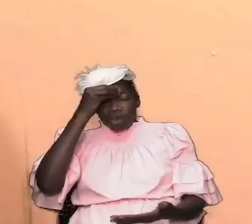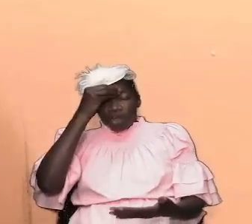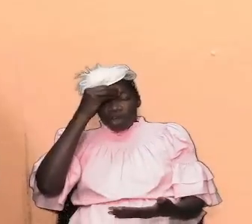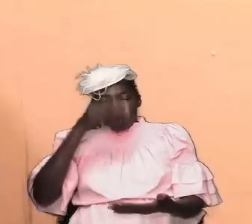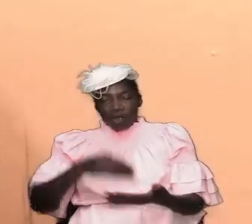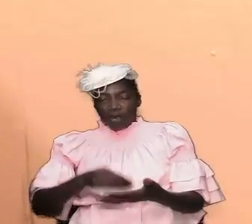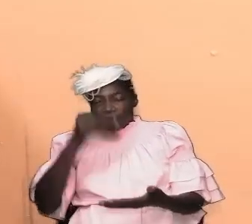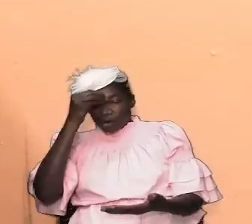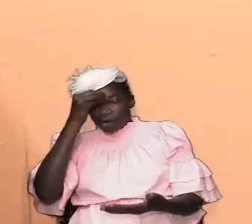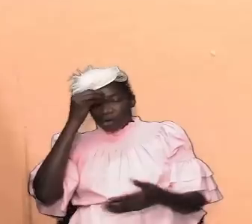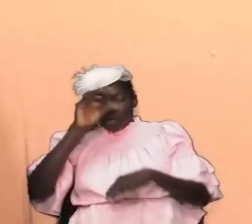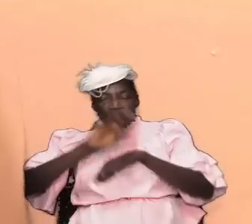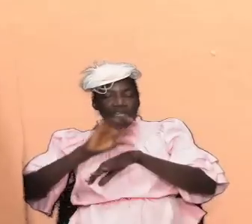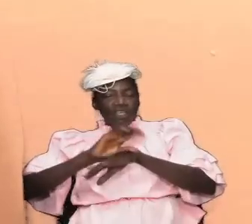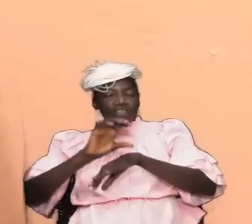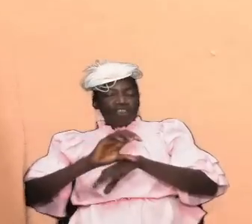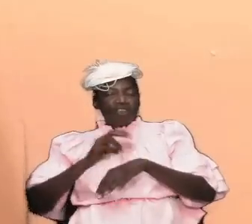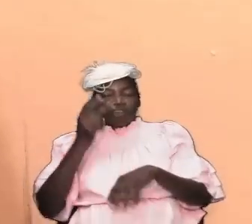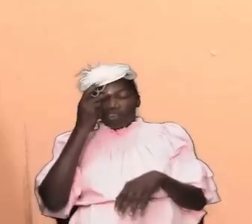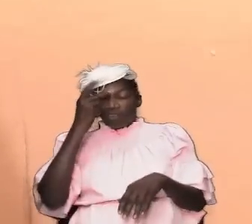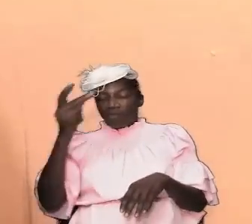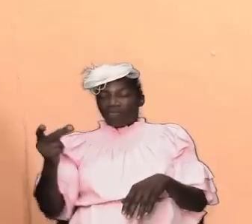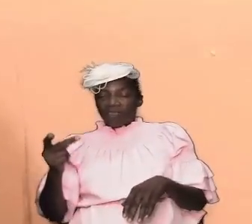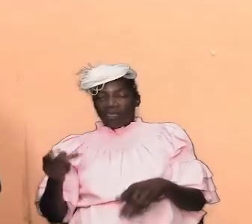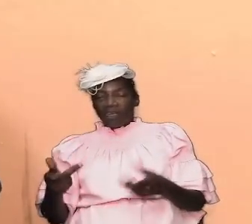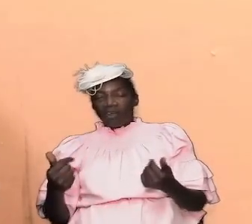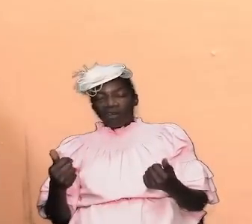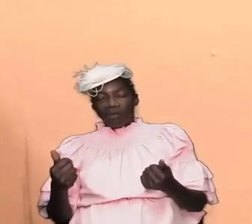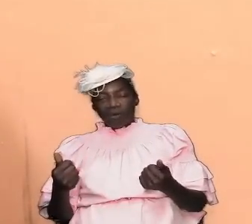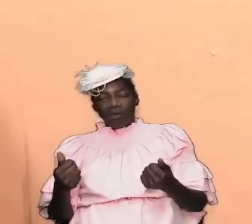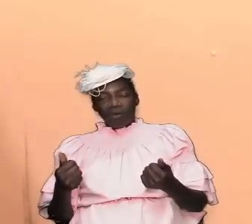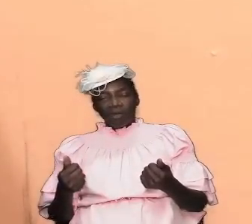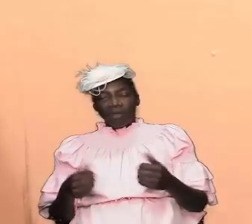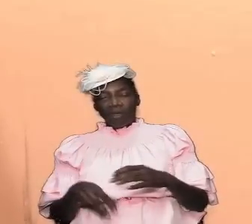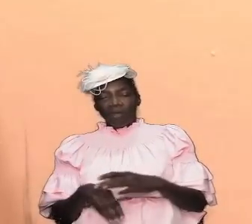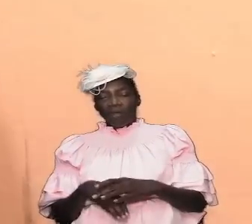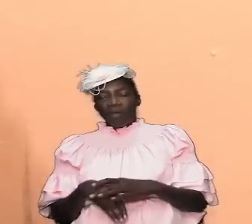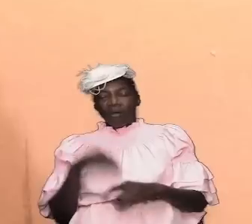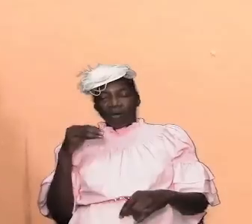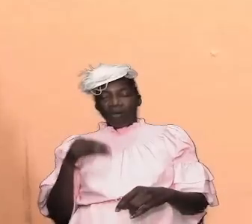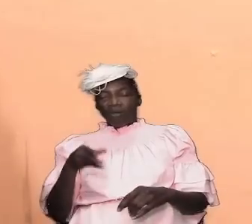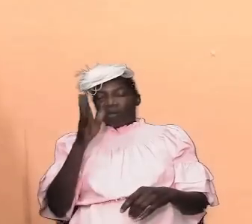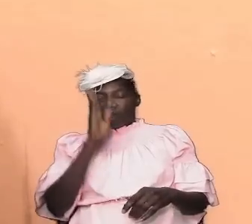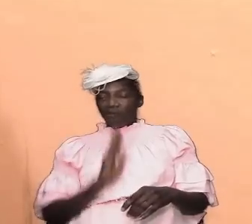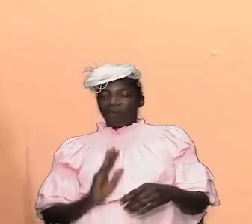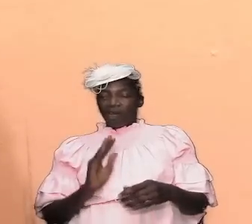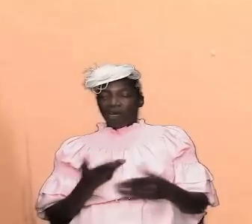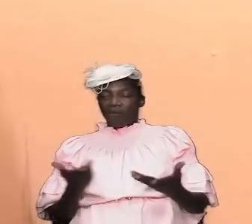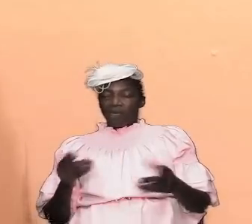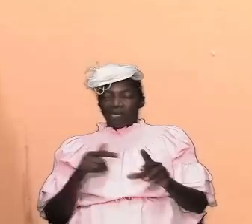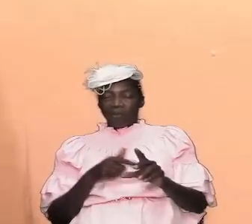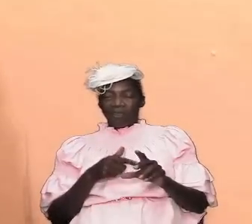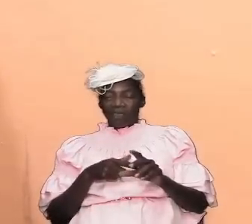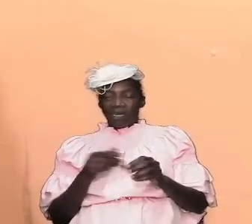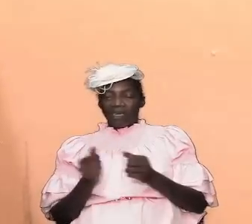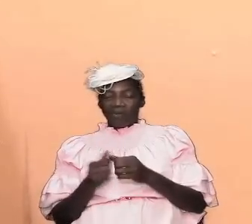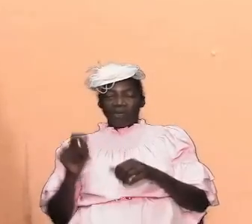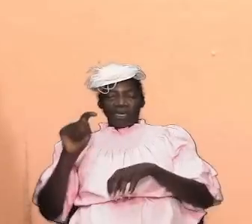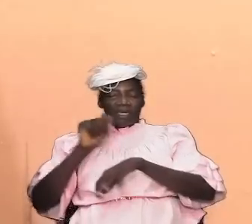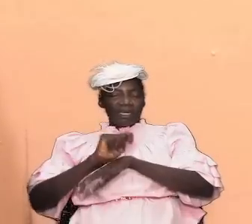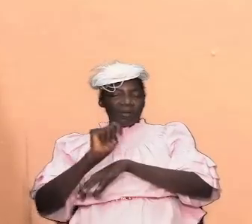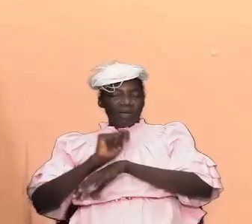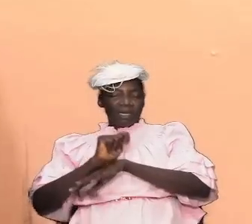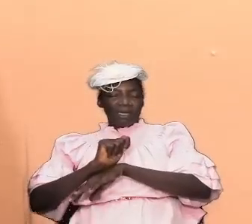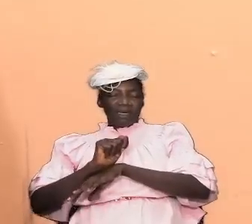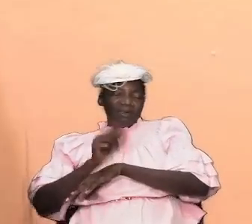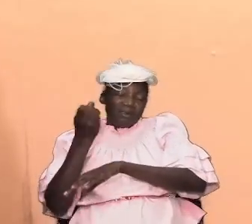came out of the bowels of almighty god it came out of what he started out with with the tabernacle or the